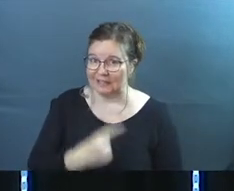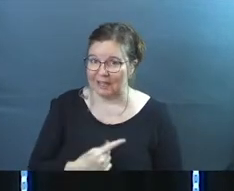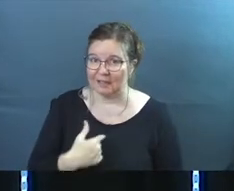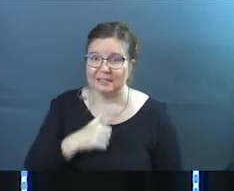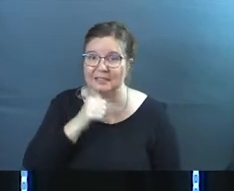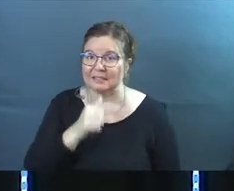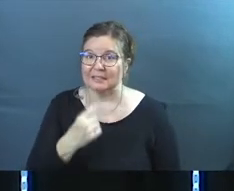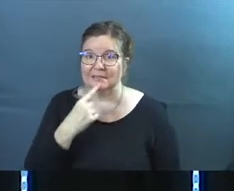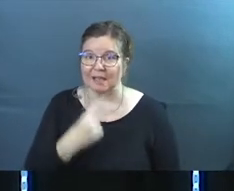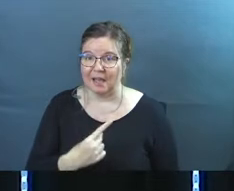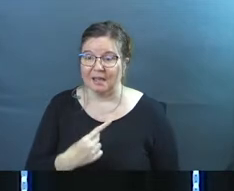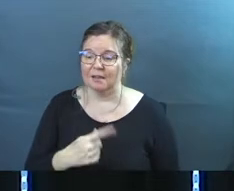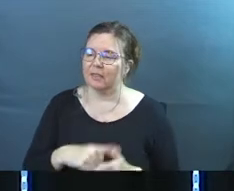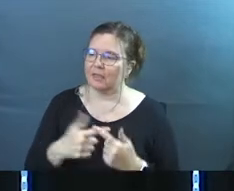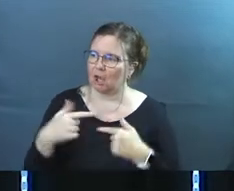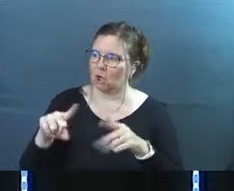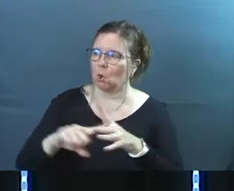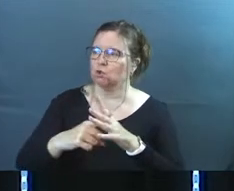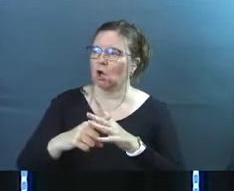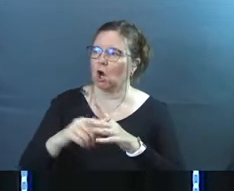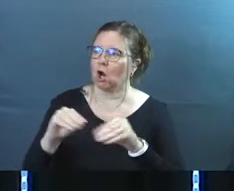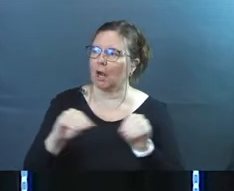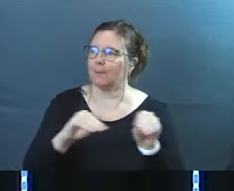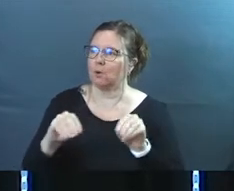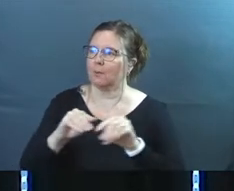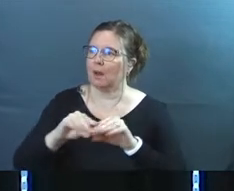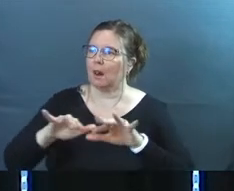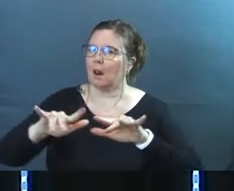Jesus did not say, then go start a movement.